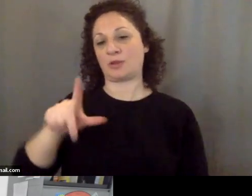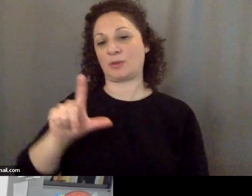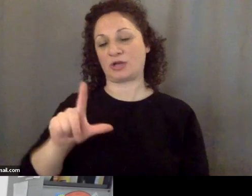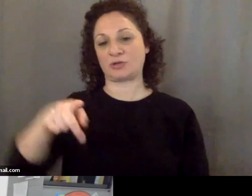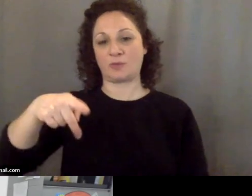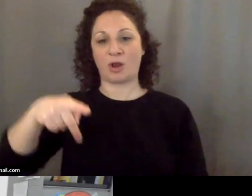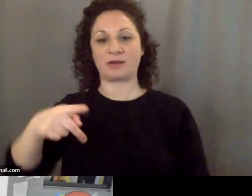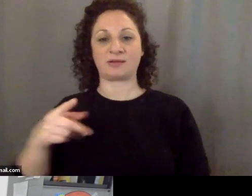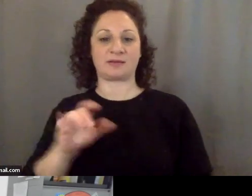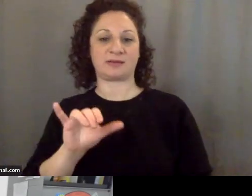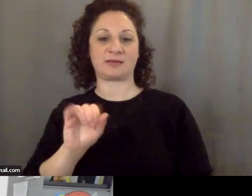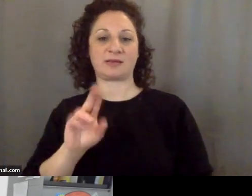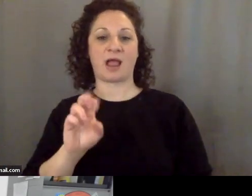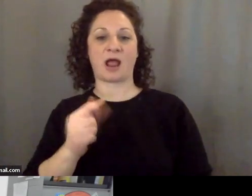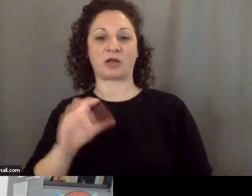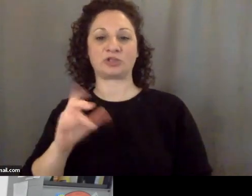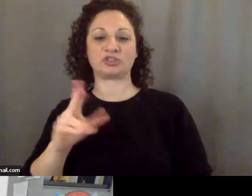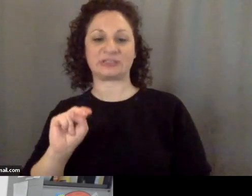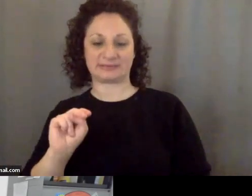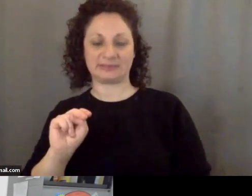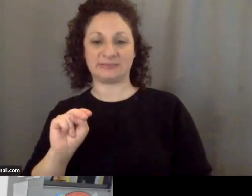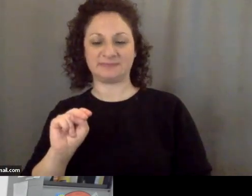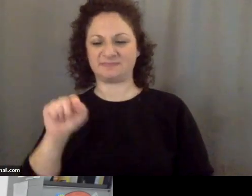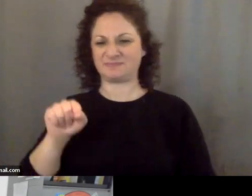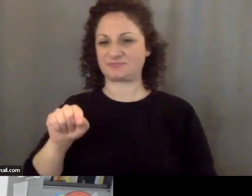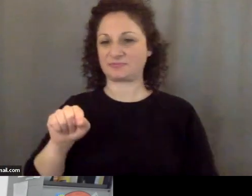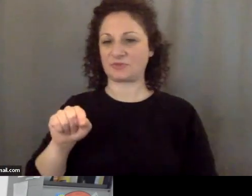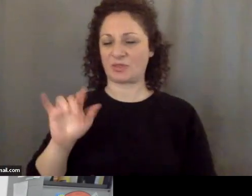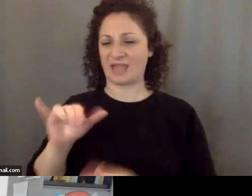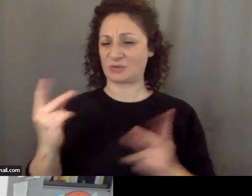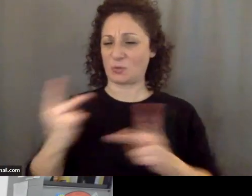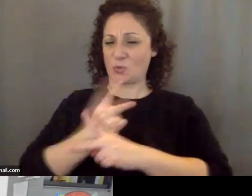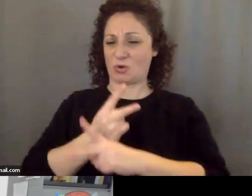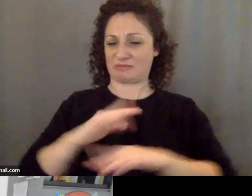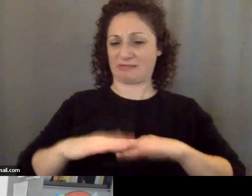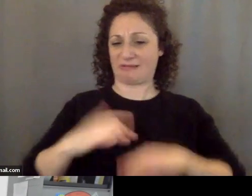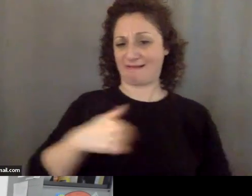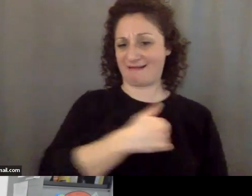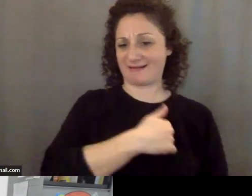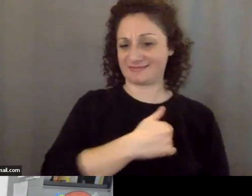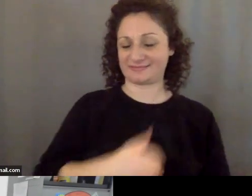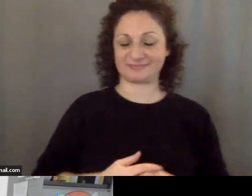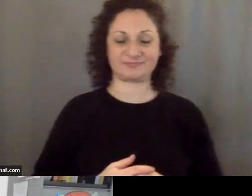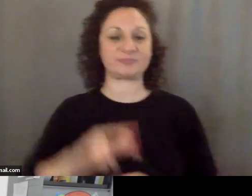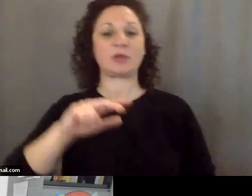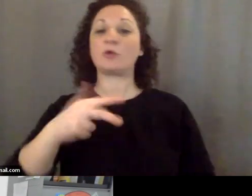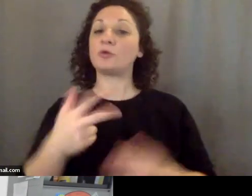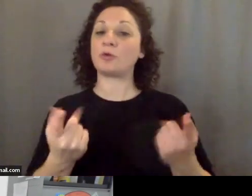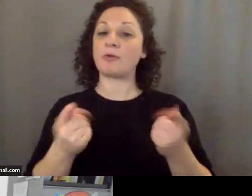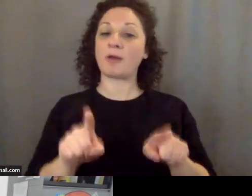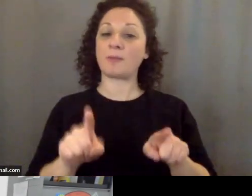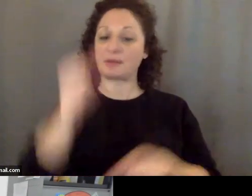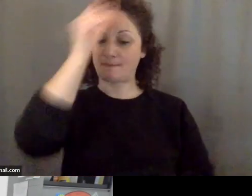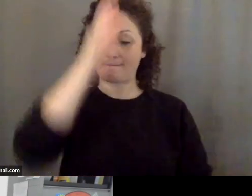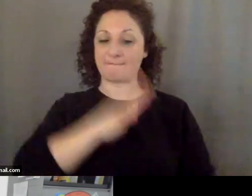So that's even more naive than we are. And in a third case, a gentleman in Australia